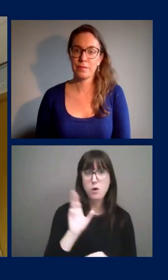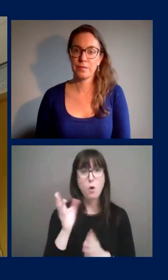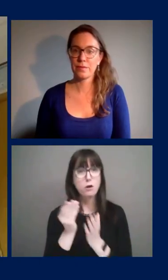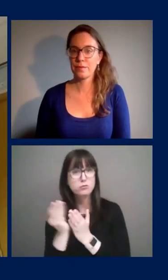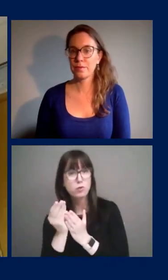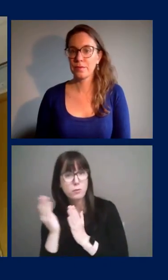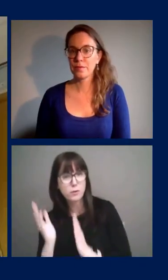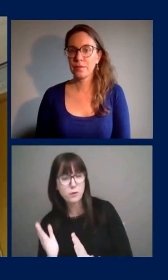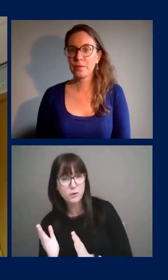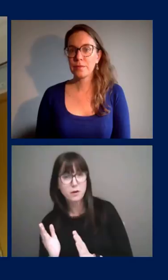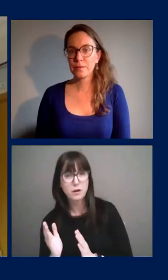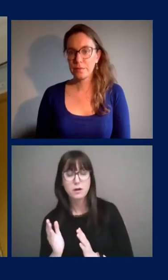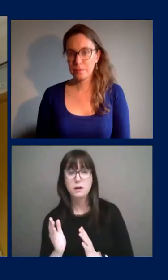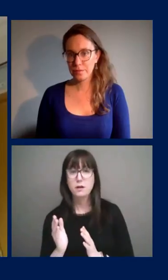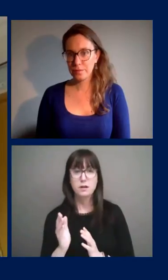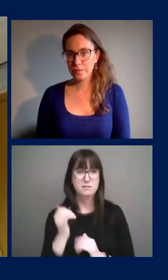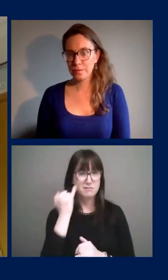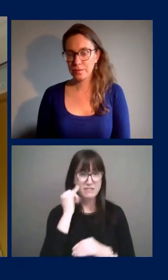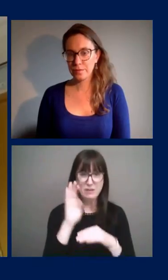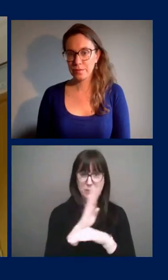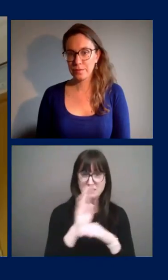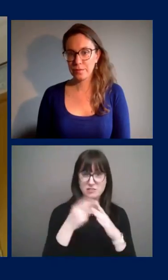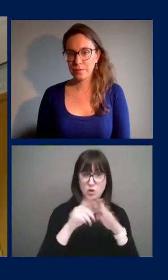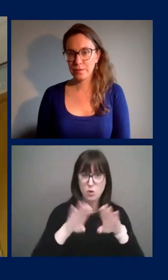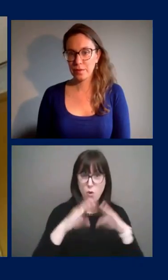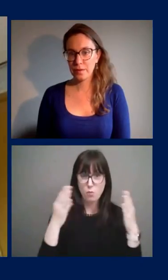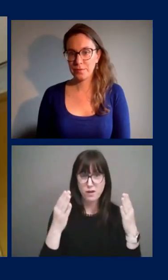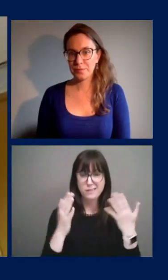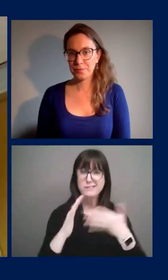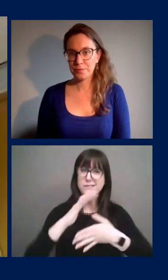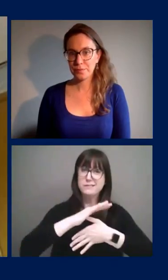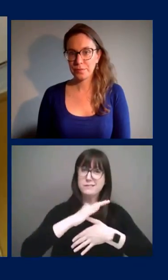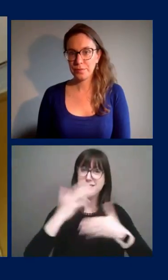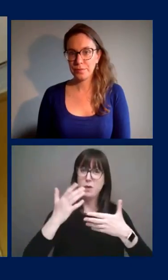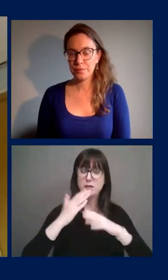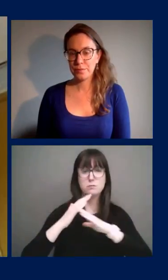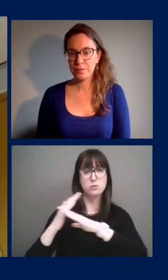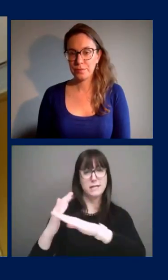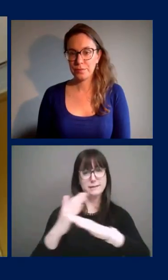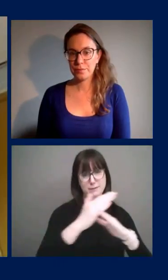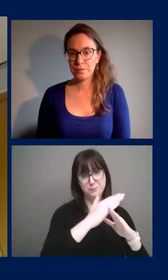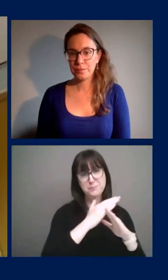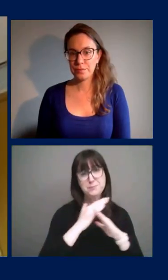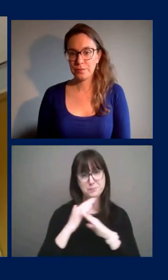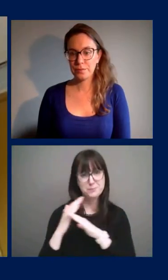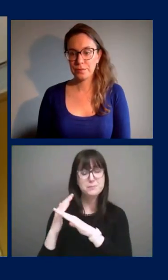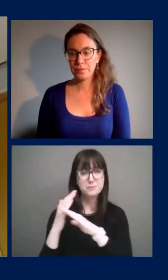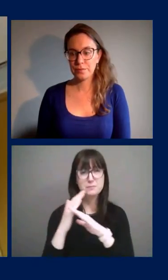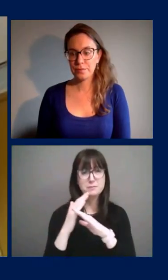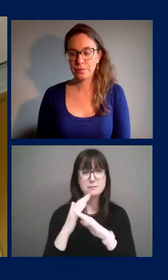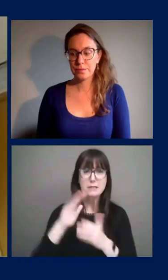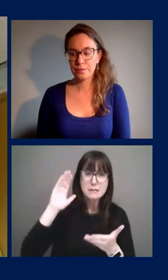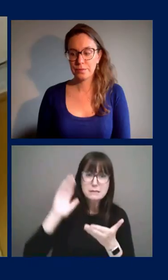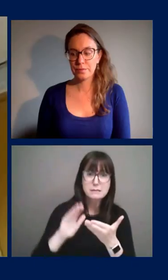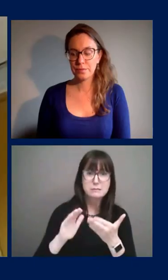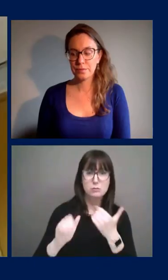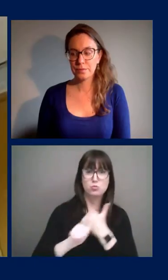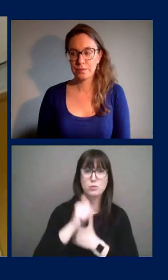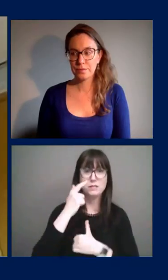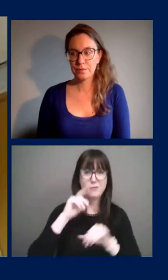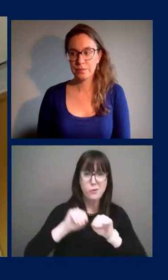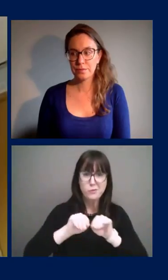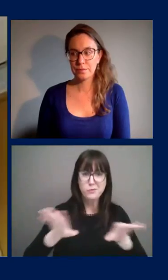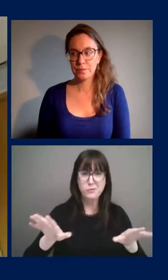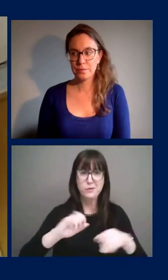employee in a workplace that's opening is to protect each other, uh, and to, to decrease the risk of transmission of the virus.